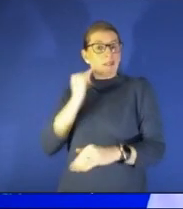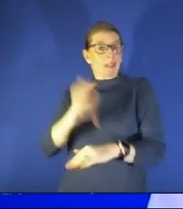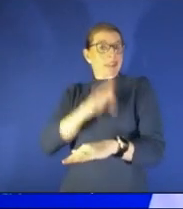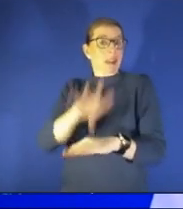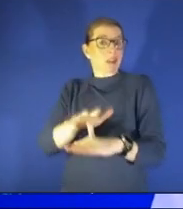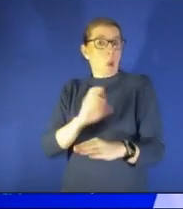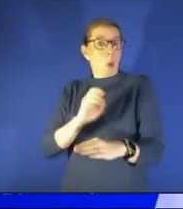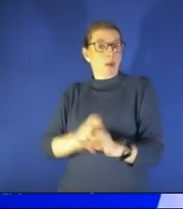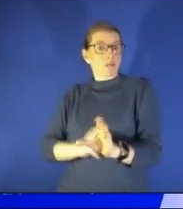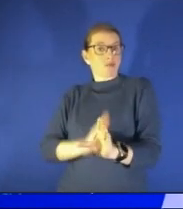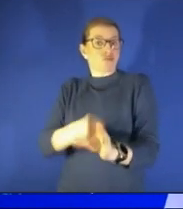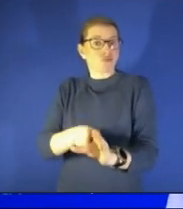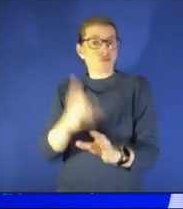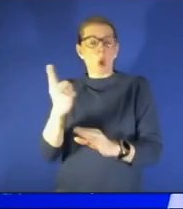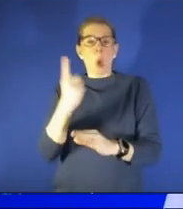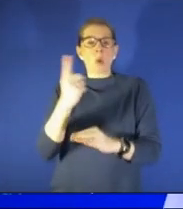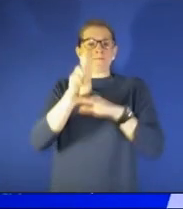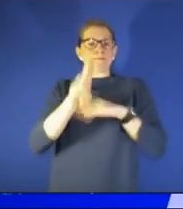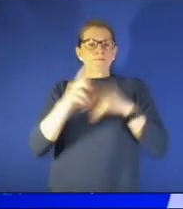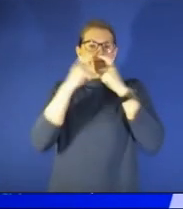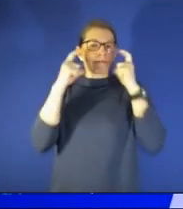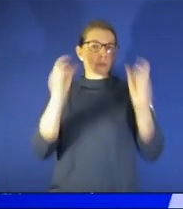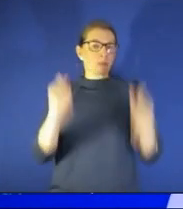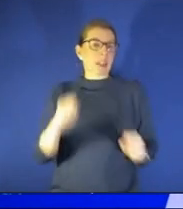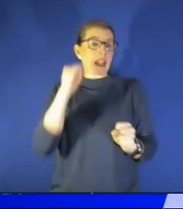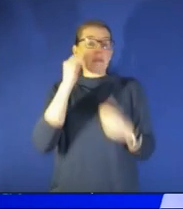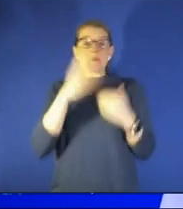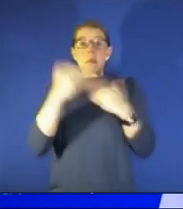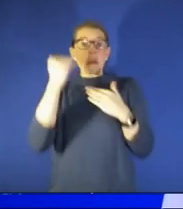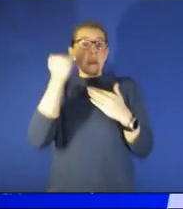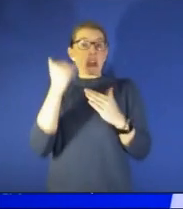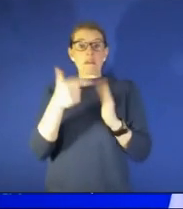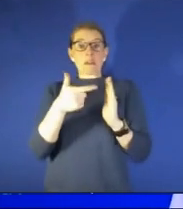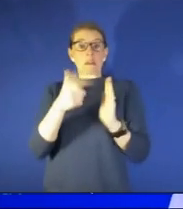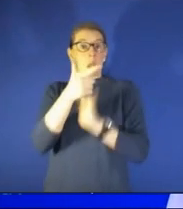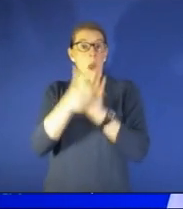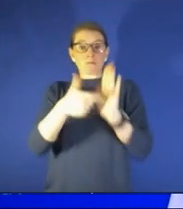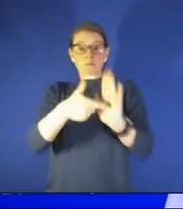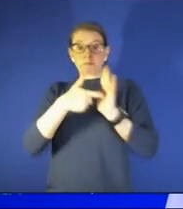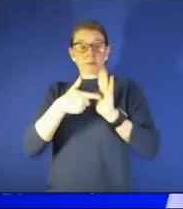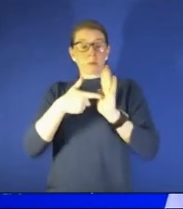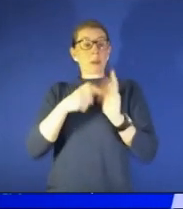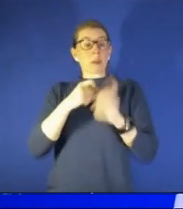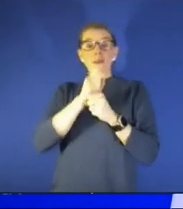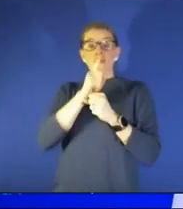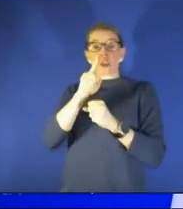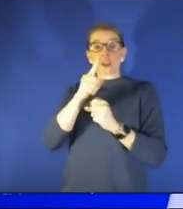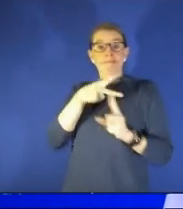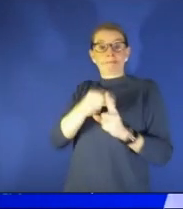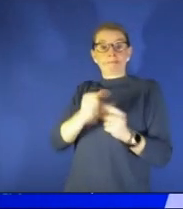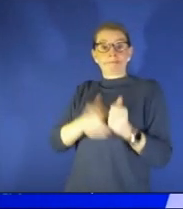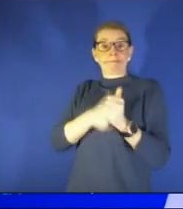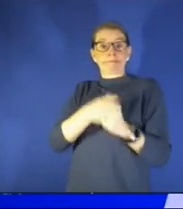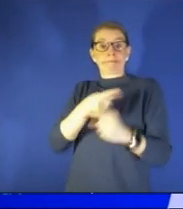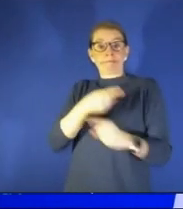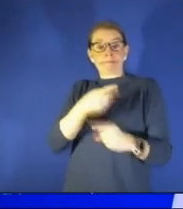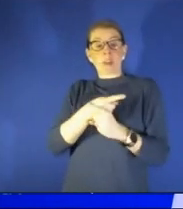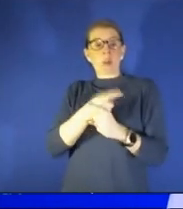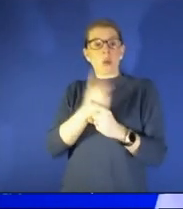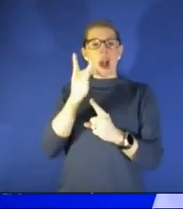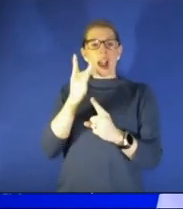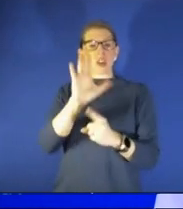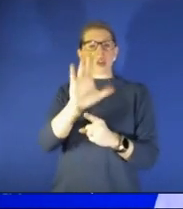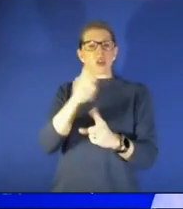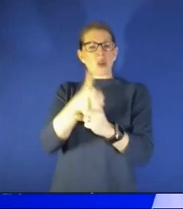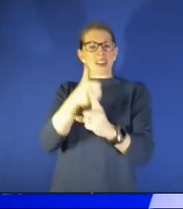wear a mask even if they aren't mandated make sure that you are up to date on your vaccination and keep yourself safe so i think we have to talk about the individual